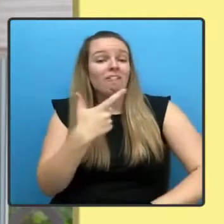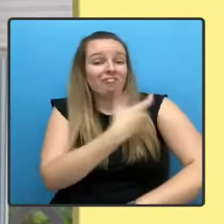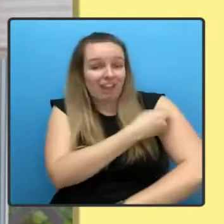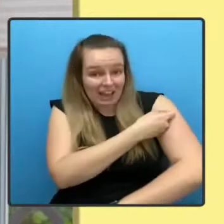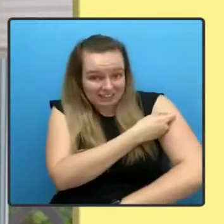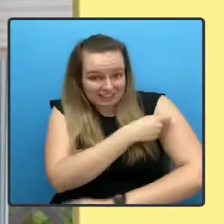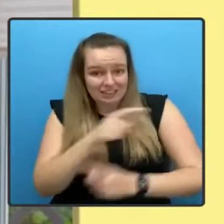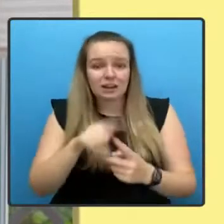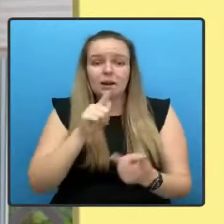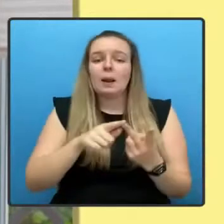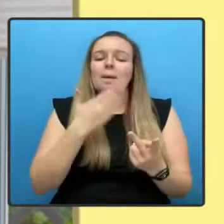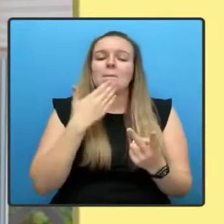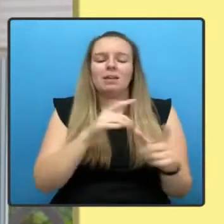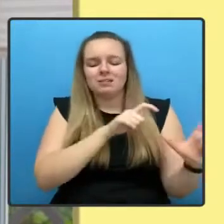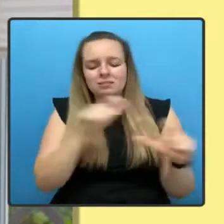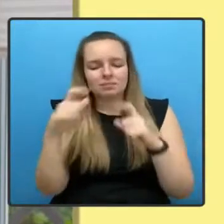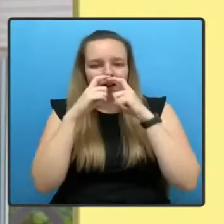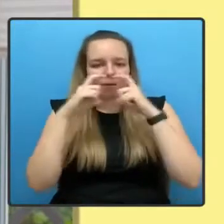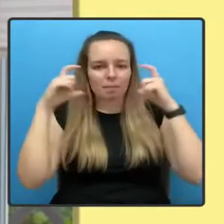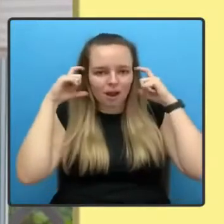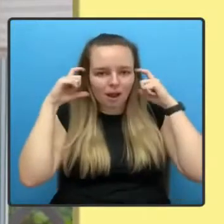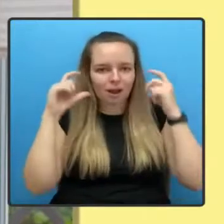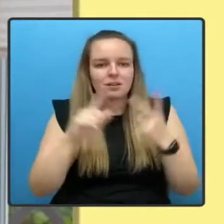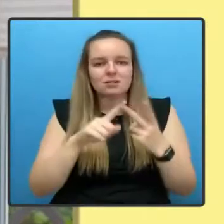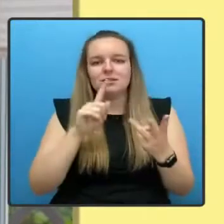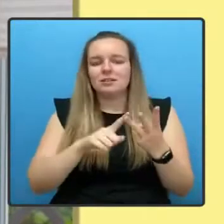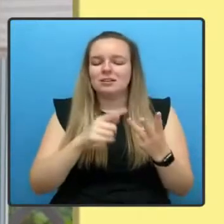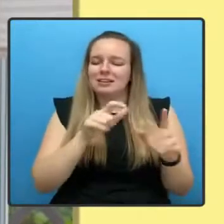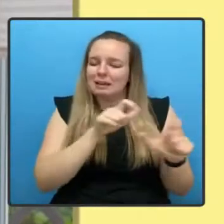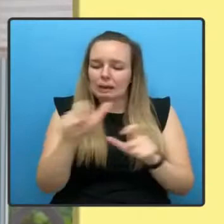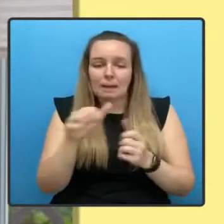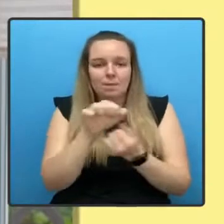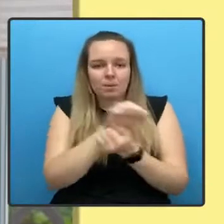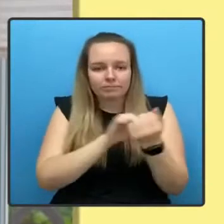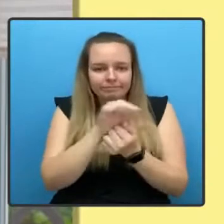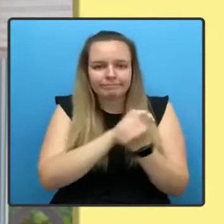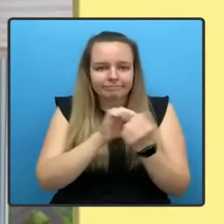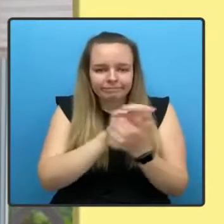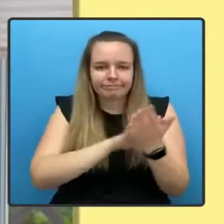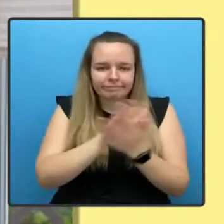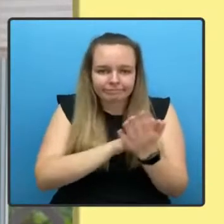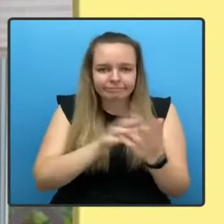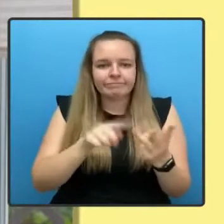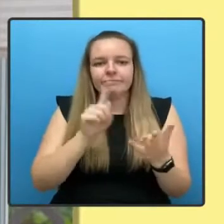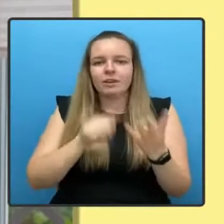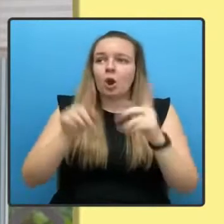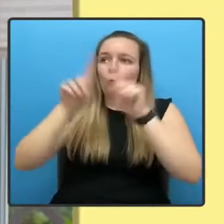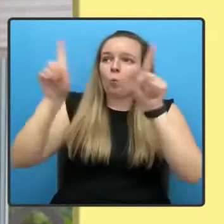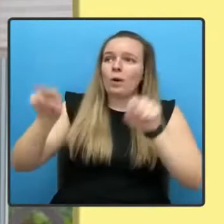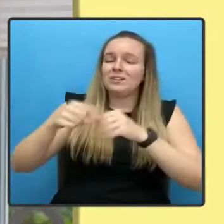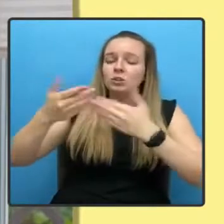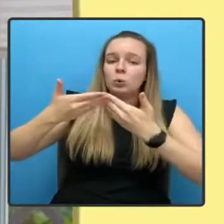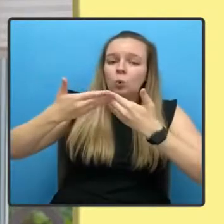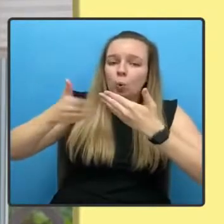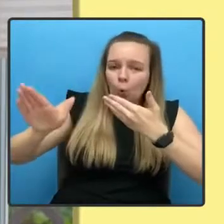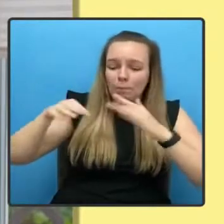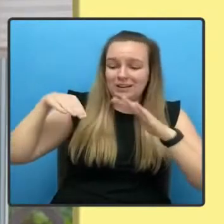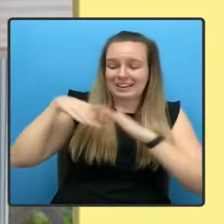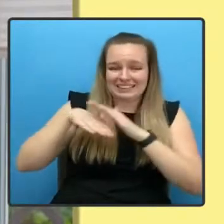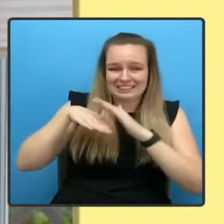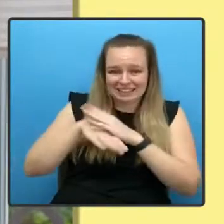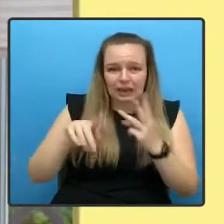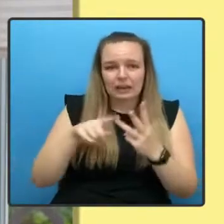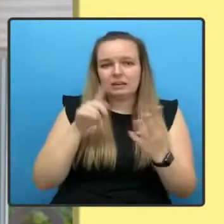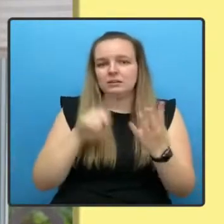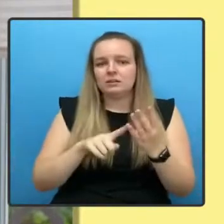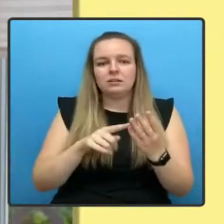masks, keep washing your hands, keep windows open when you gather indoors, keep a sensible distance from people in other